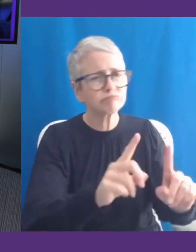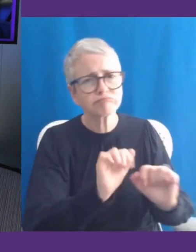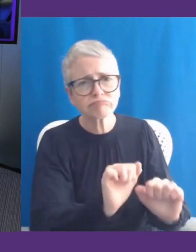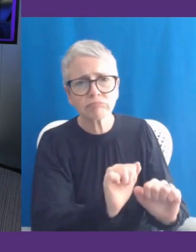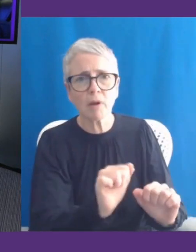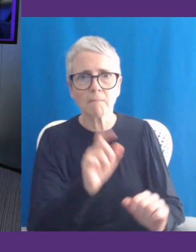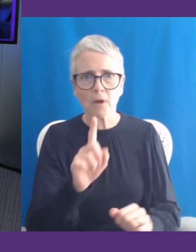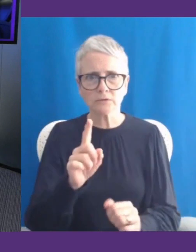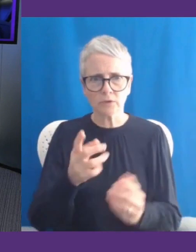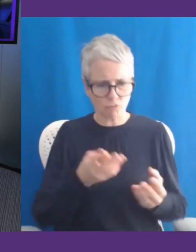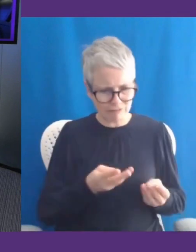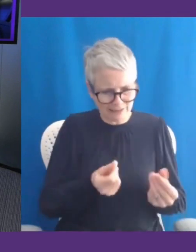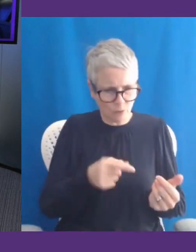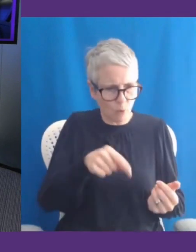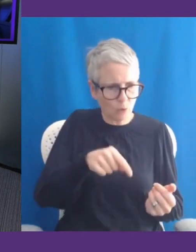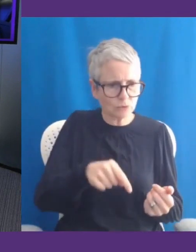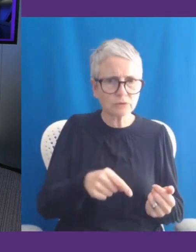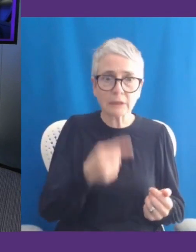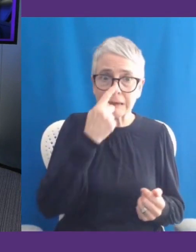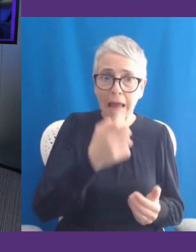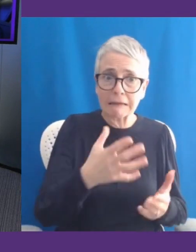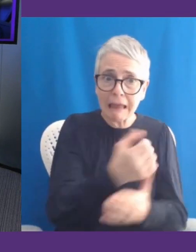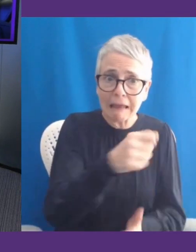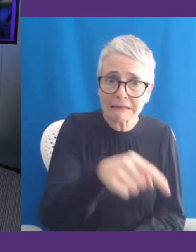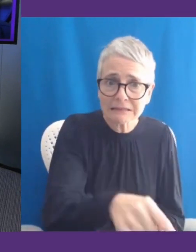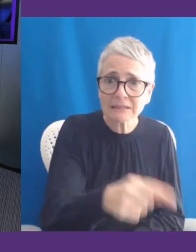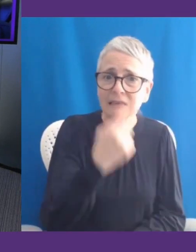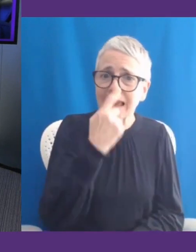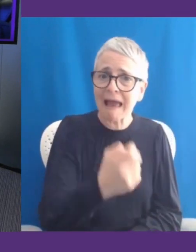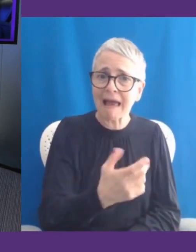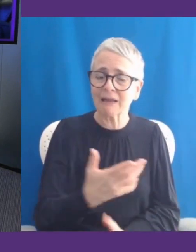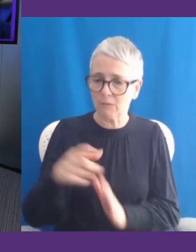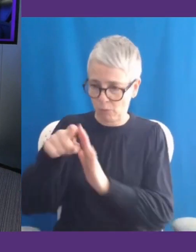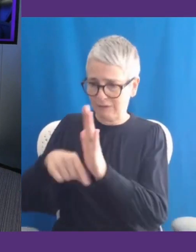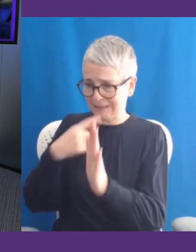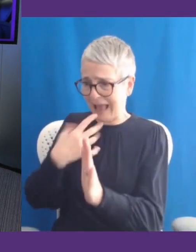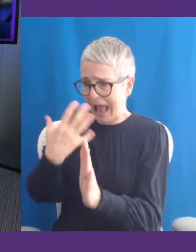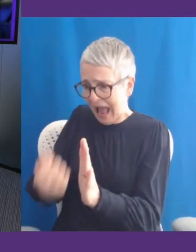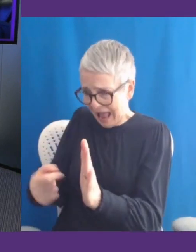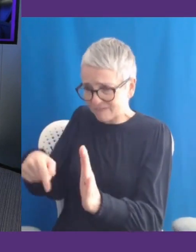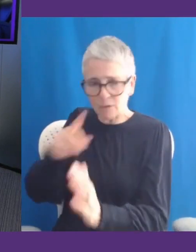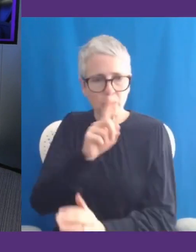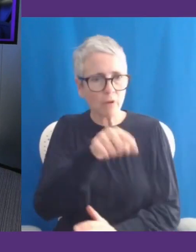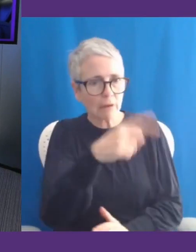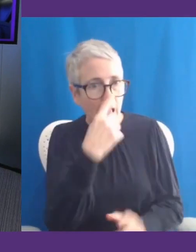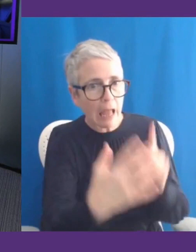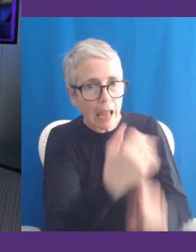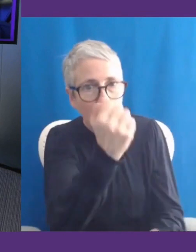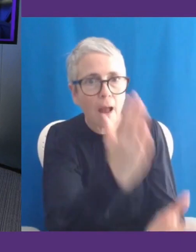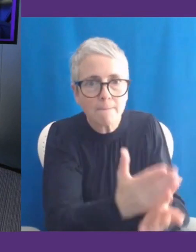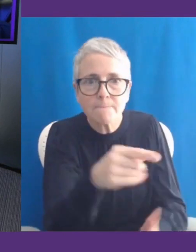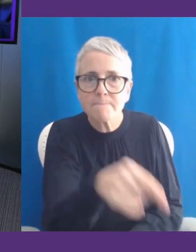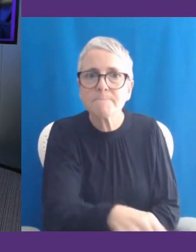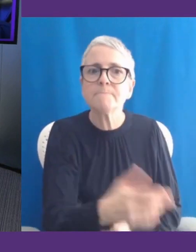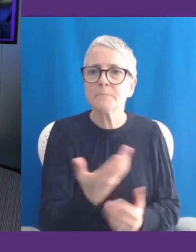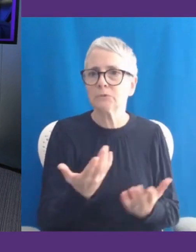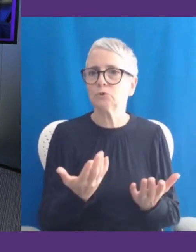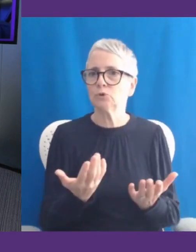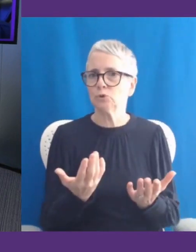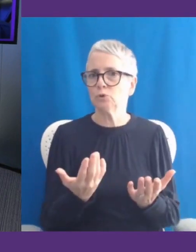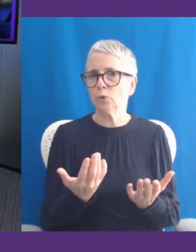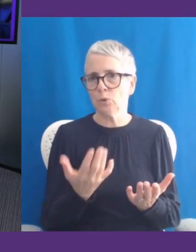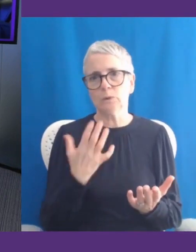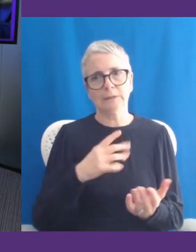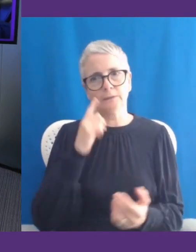clearly would be then, you know, another gap is does access to work have the resources to support the people who might want access to that technology as the technology is